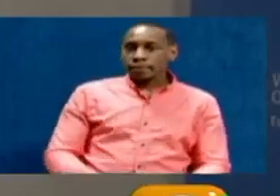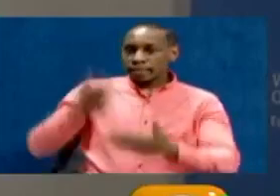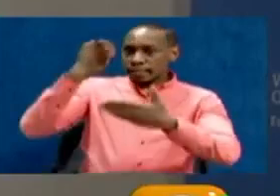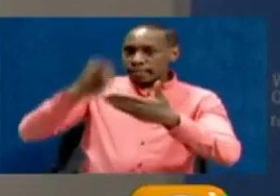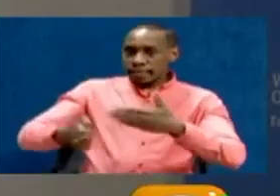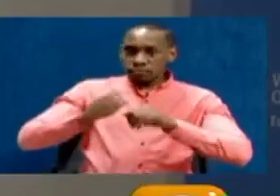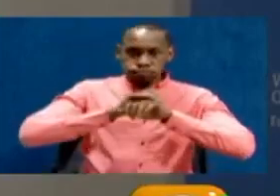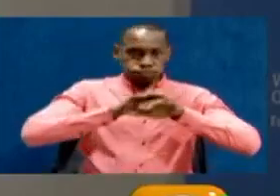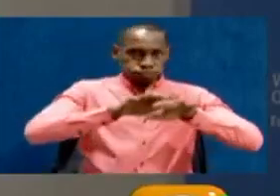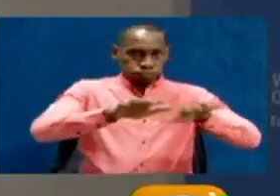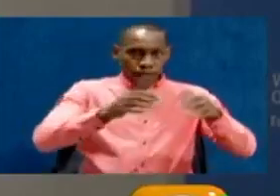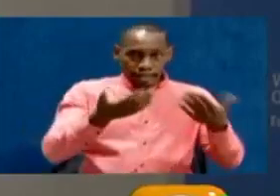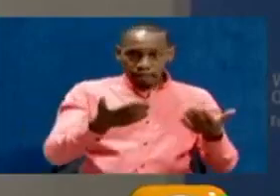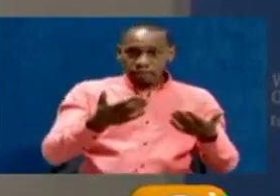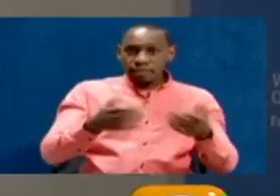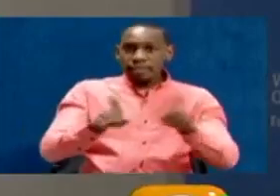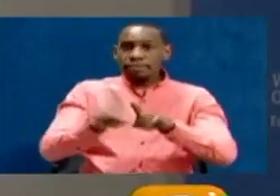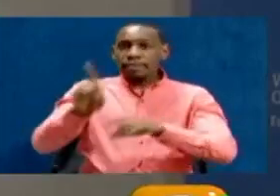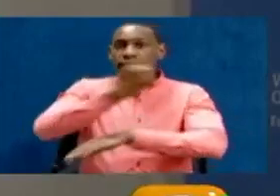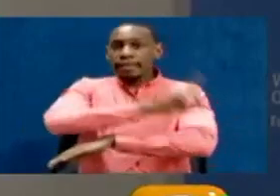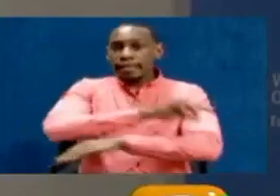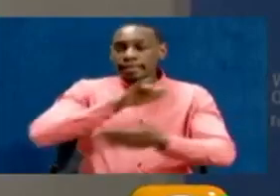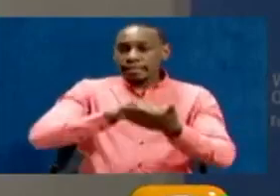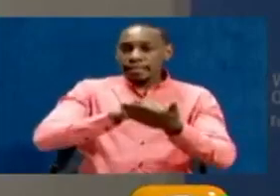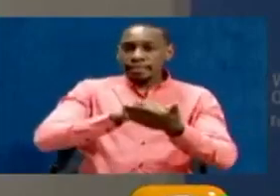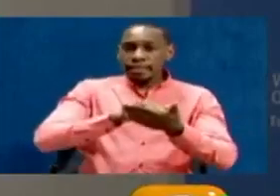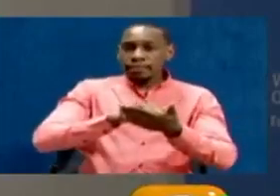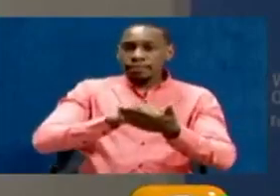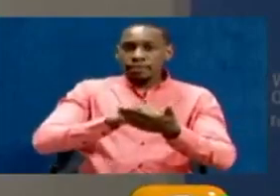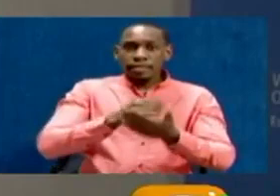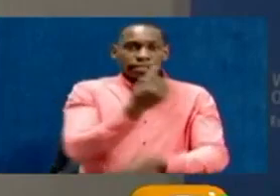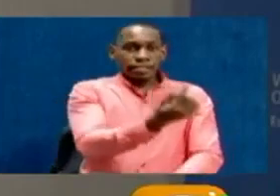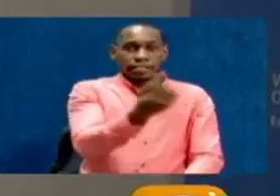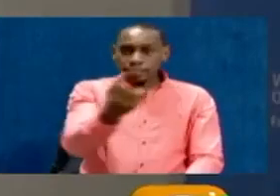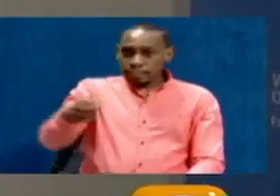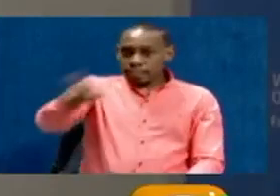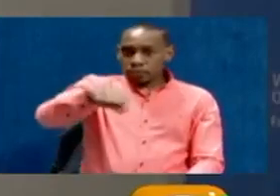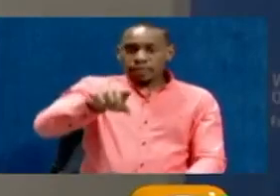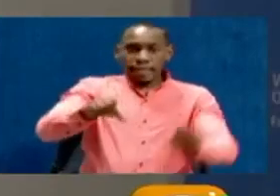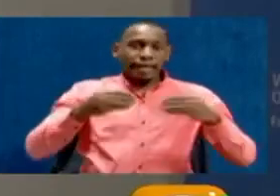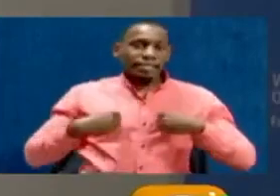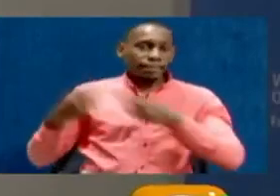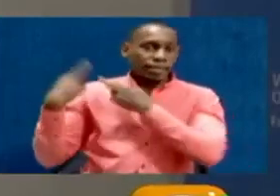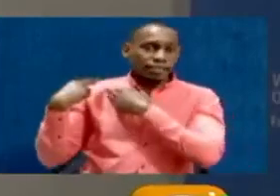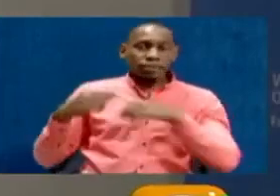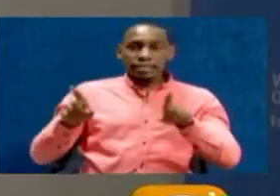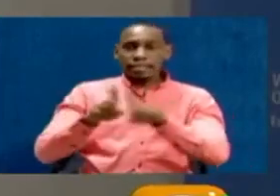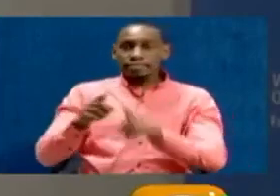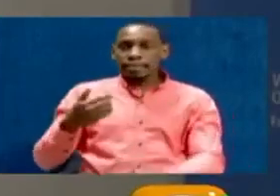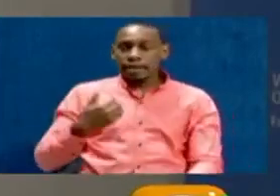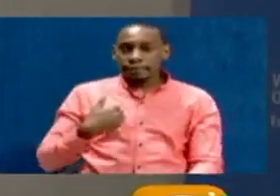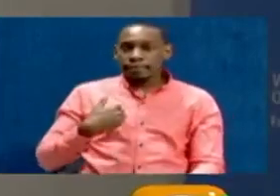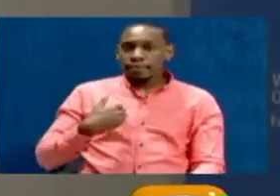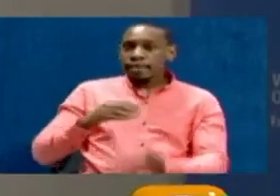of the pandemic will be the day when every one of us will take the responsibility and have been